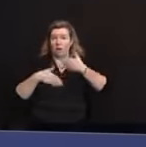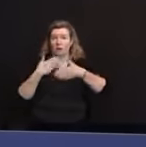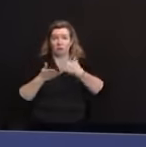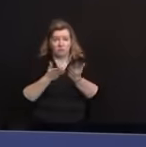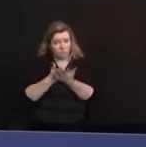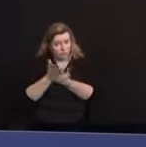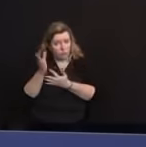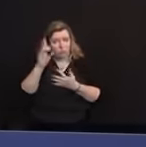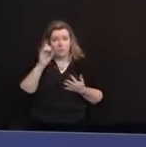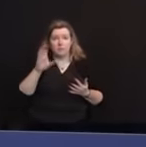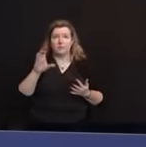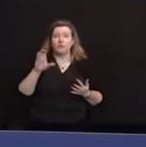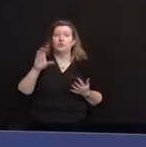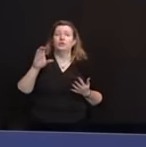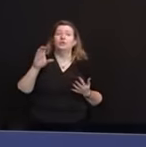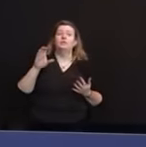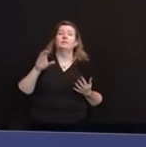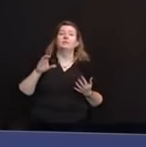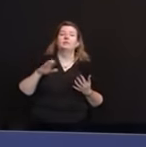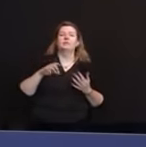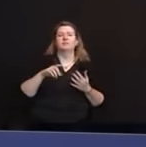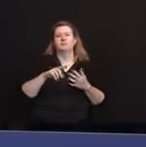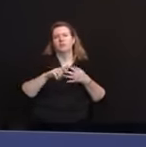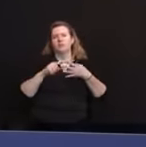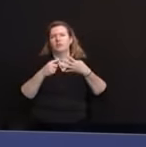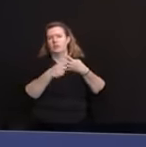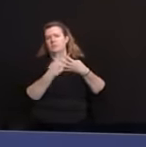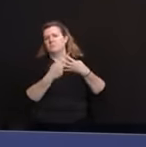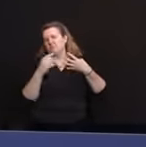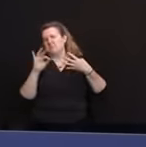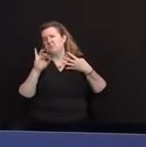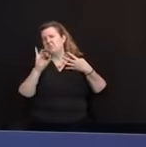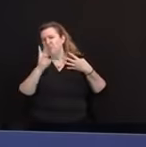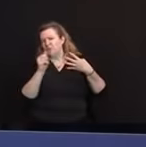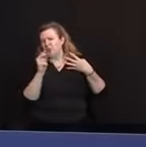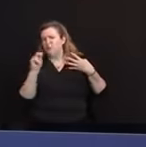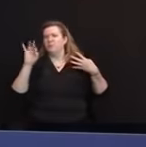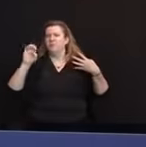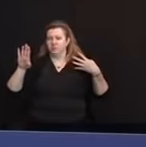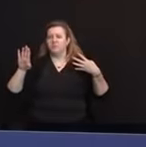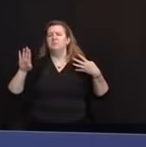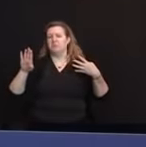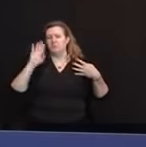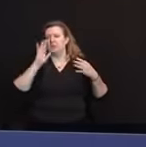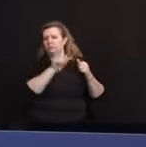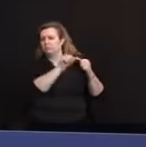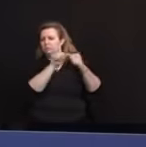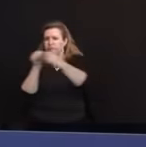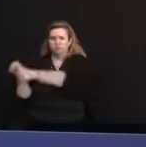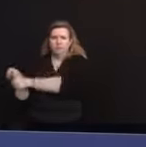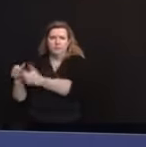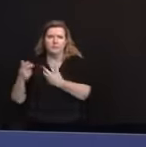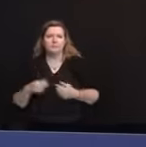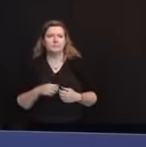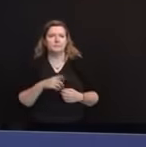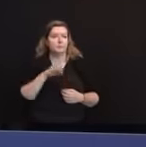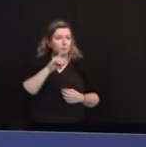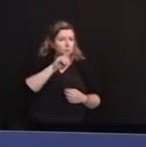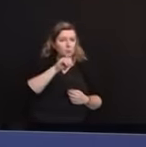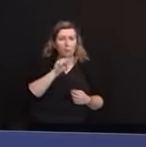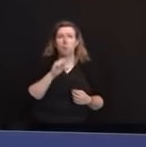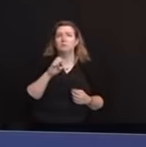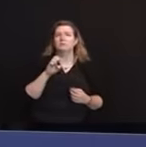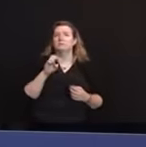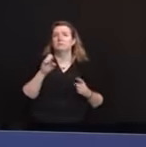January, and into February. These doses are the first to be allocated from the